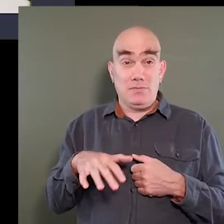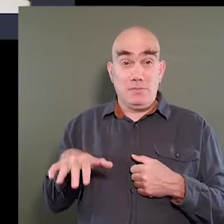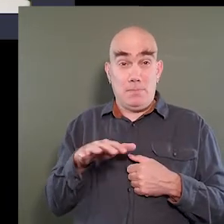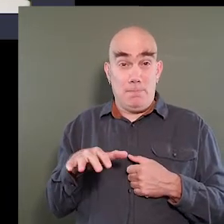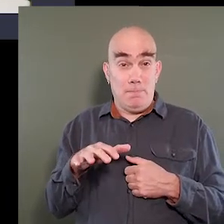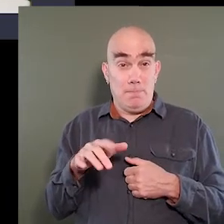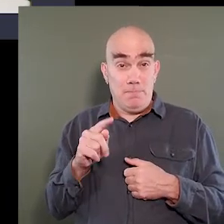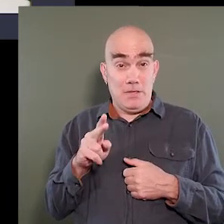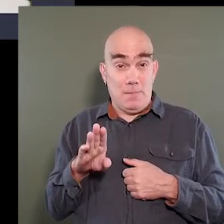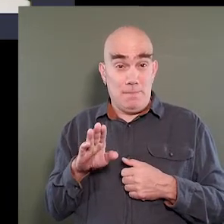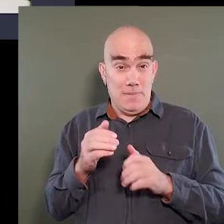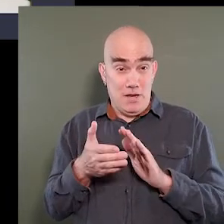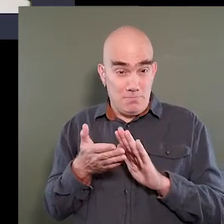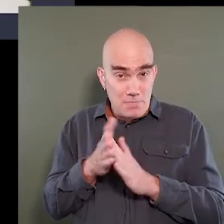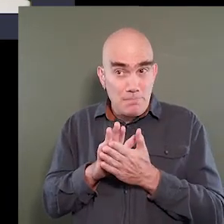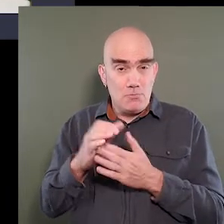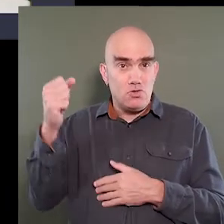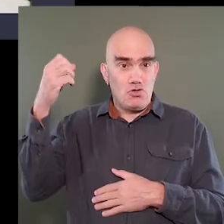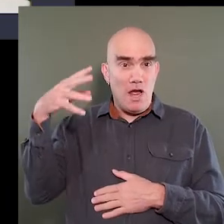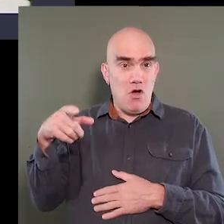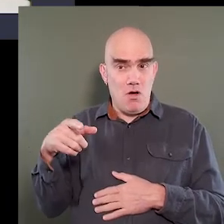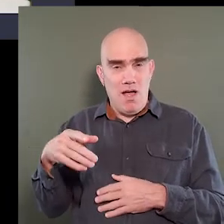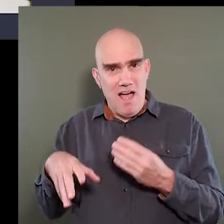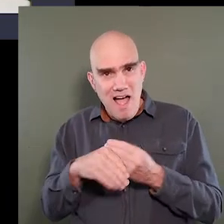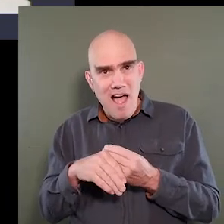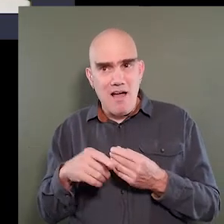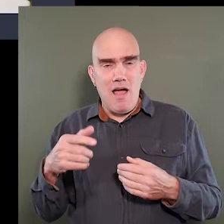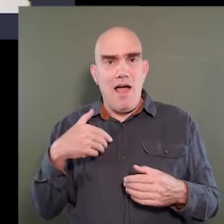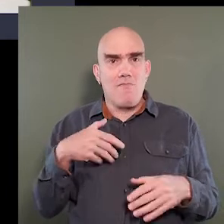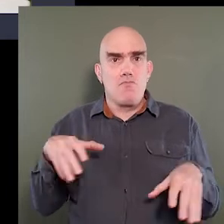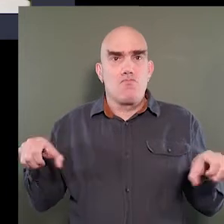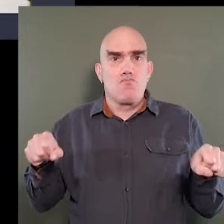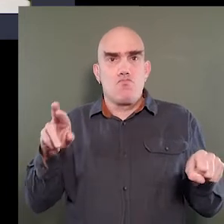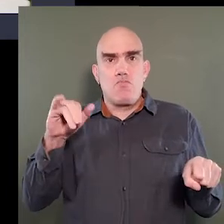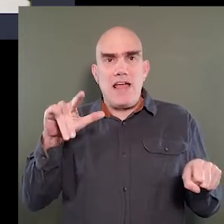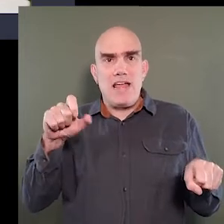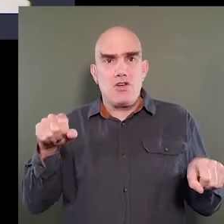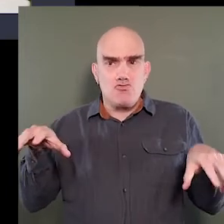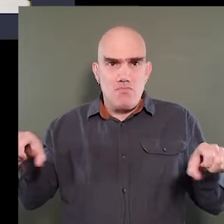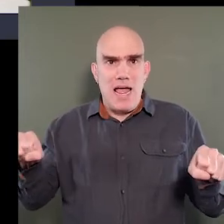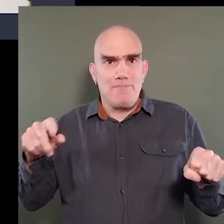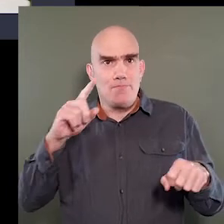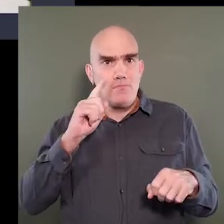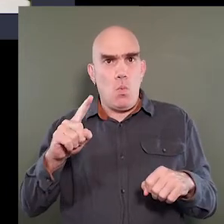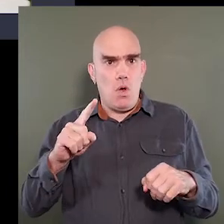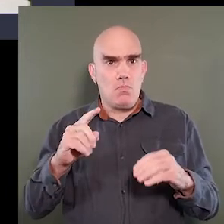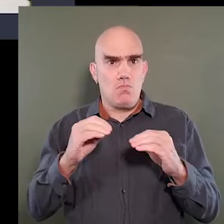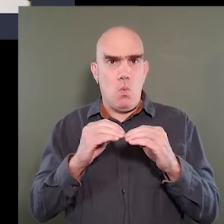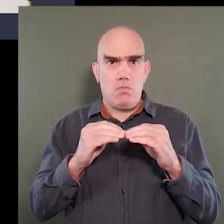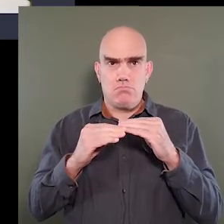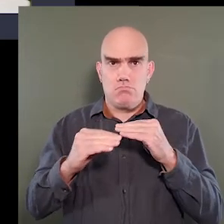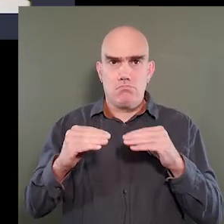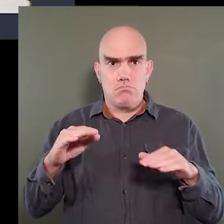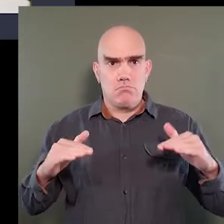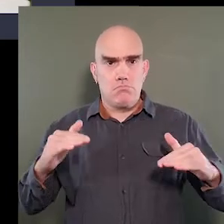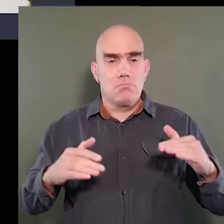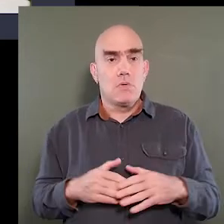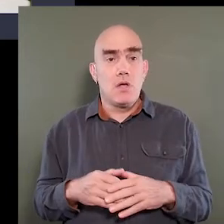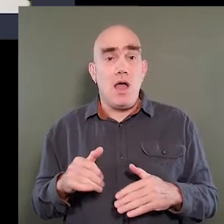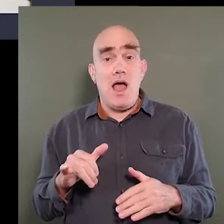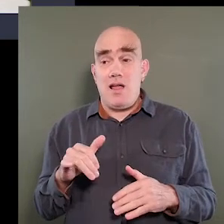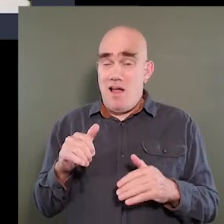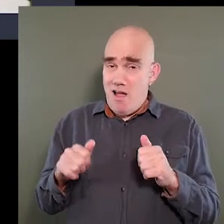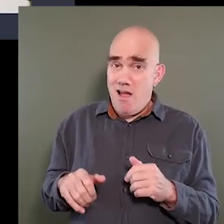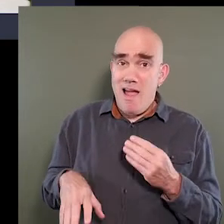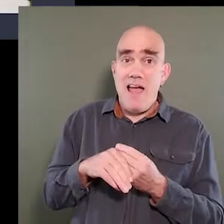that was made into a shower area, the addition of grab rails for stability. We can add additional grab rails